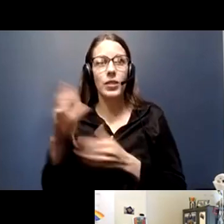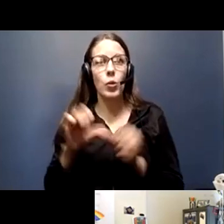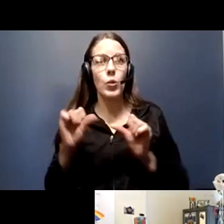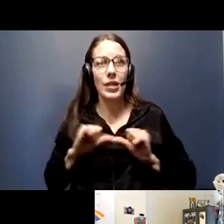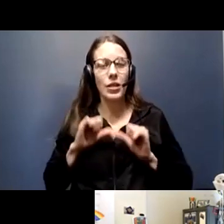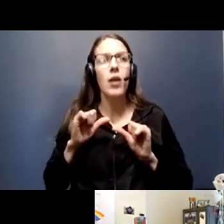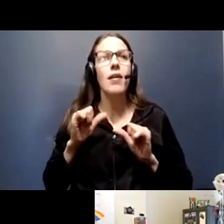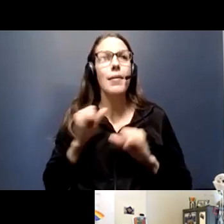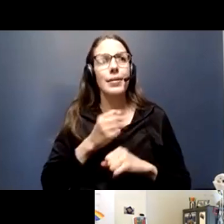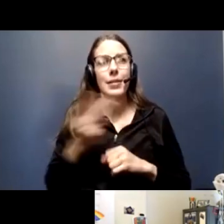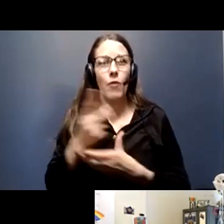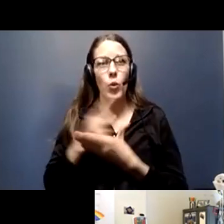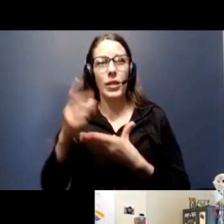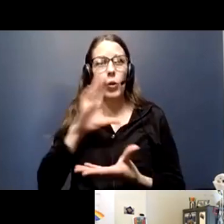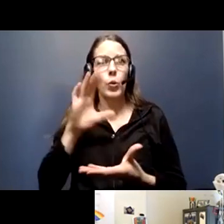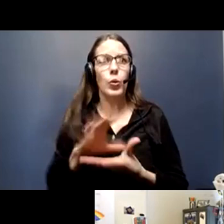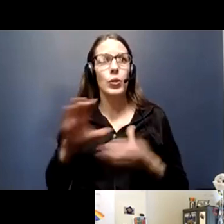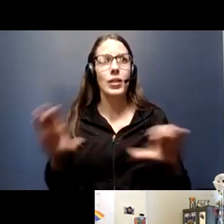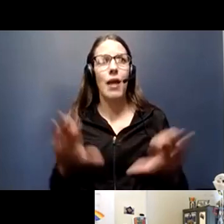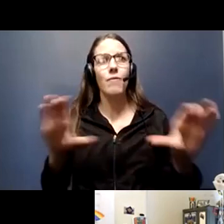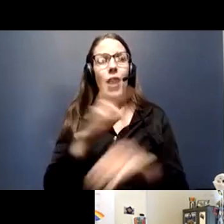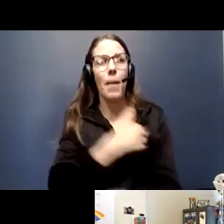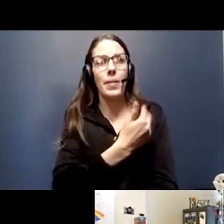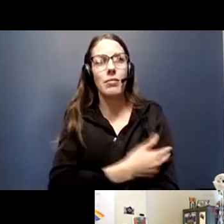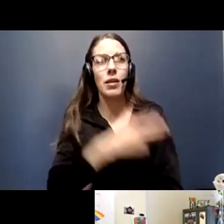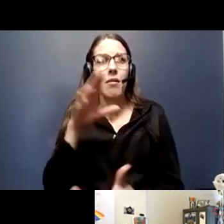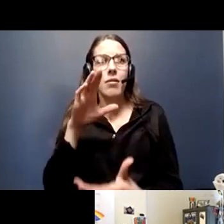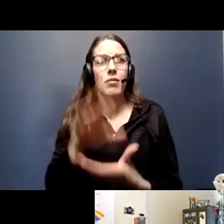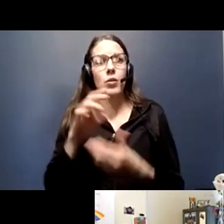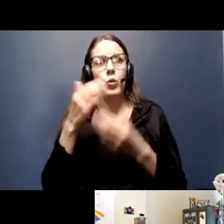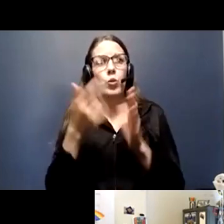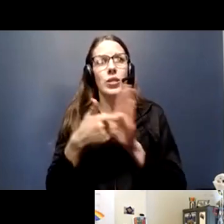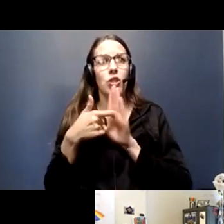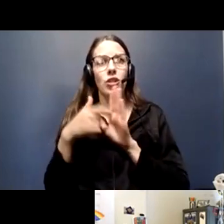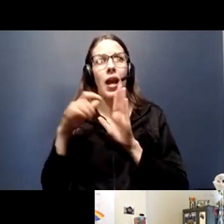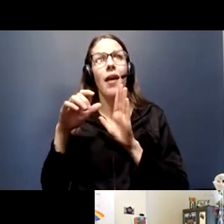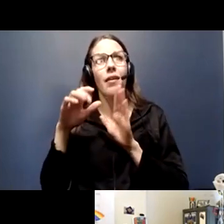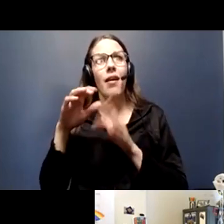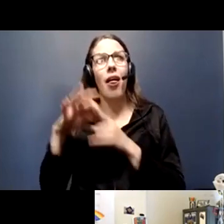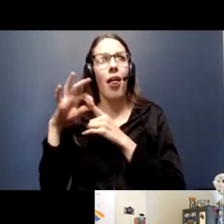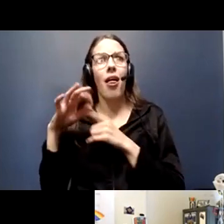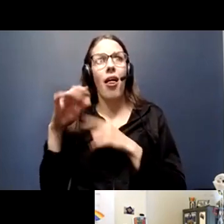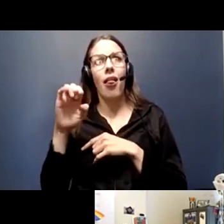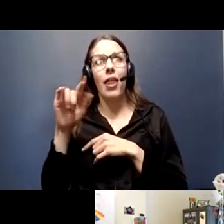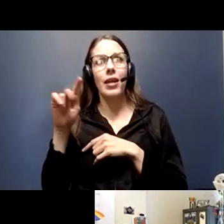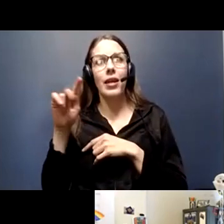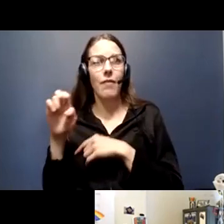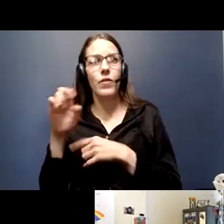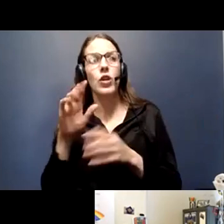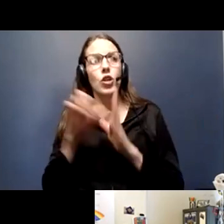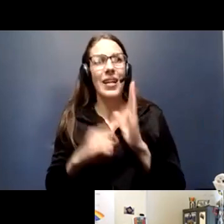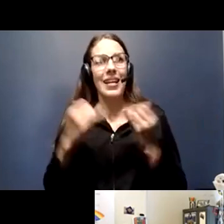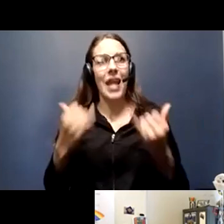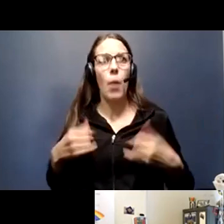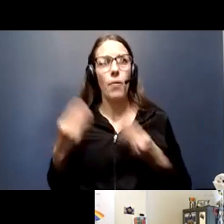after several weeks of reduced activity, hospitals have eased restrictions on elective surgeries and are now providing treatment options that